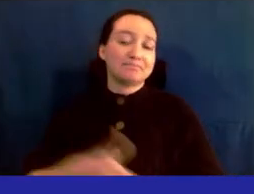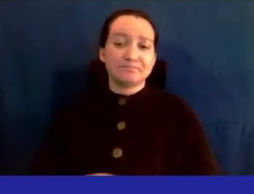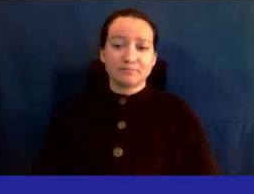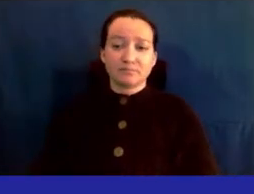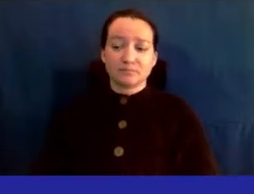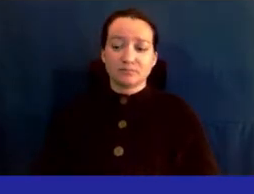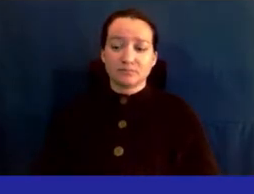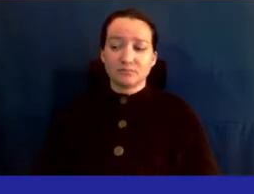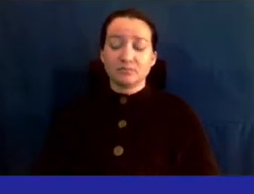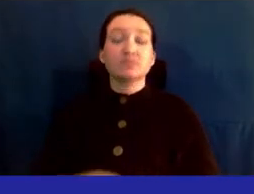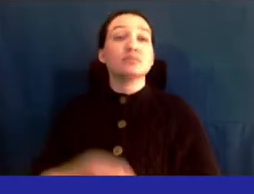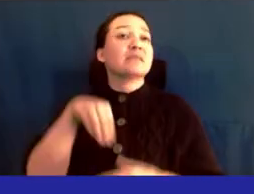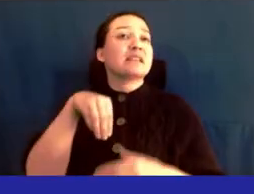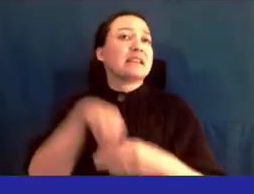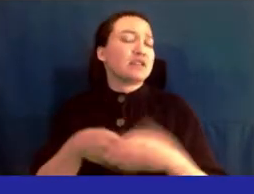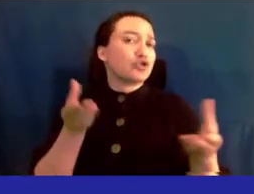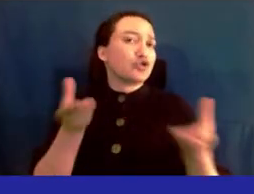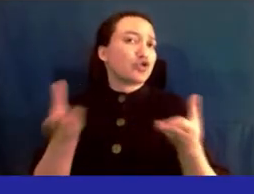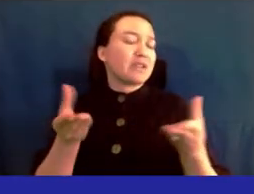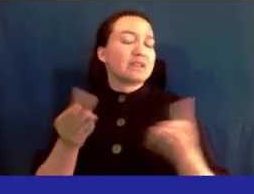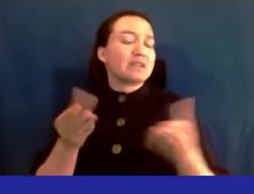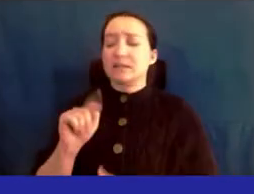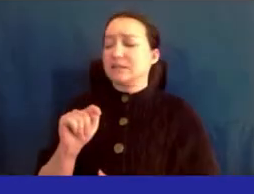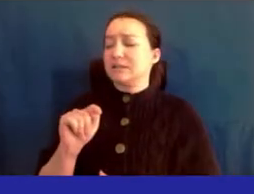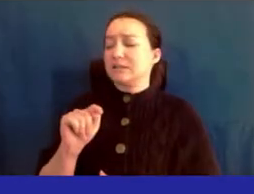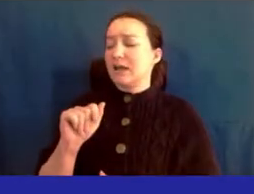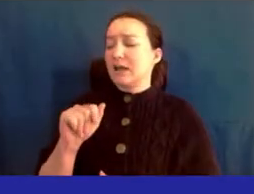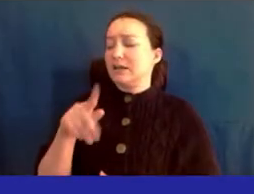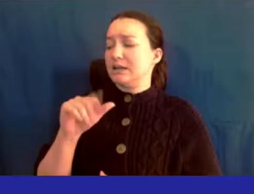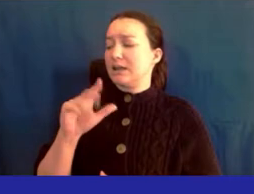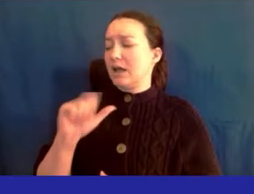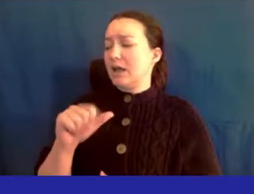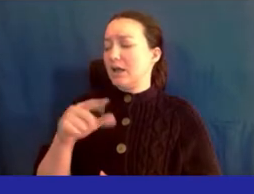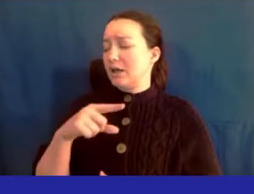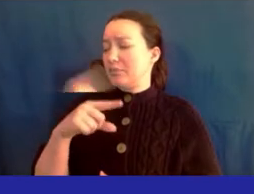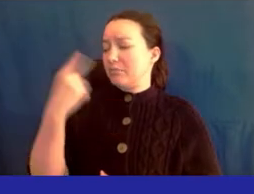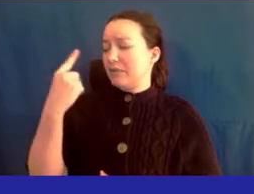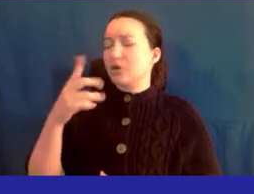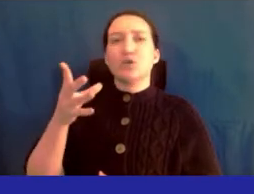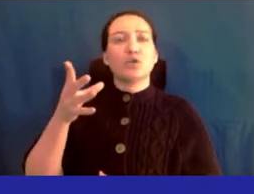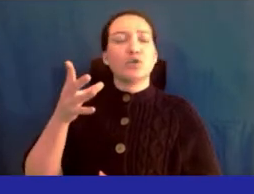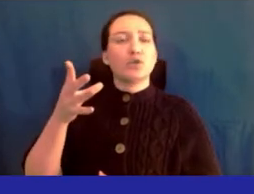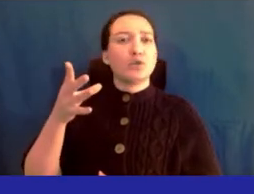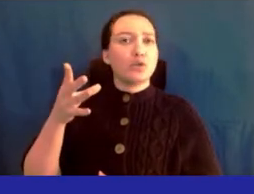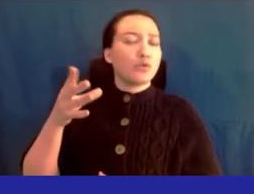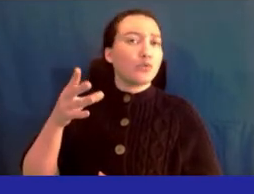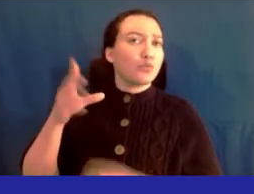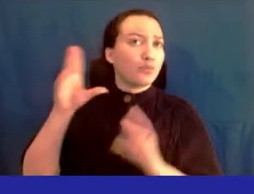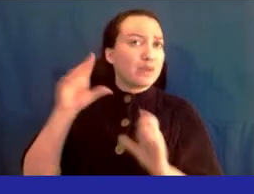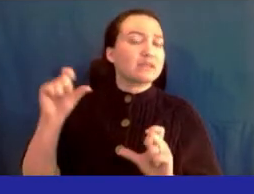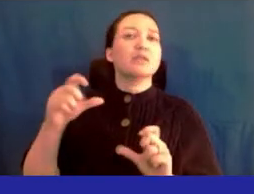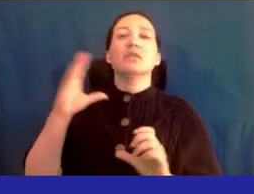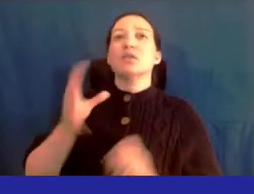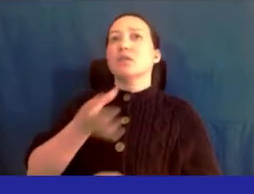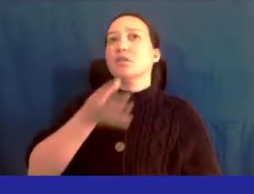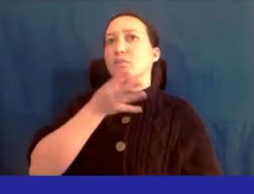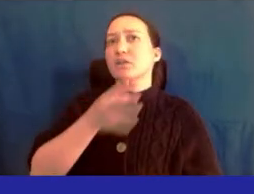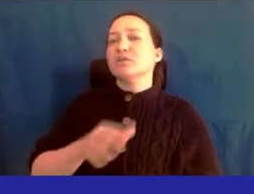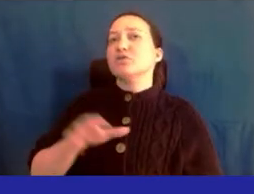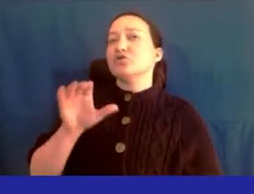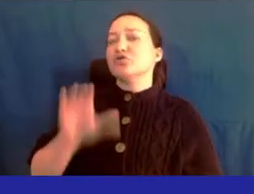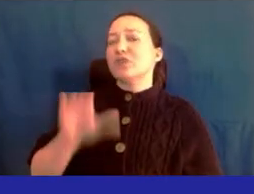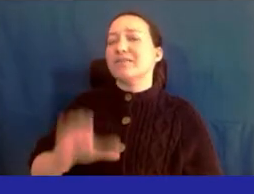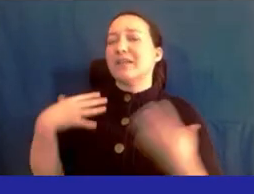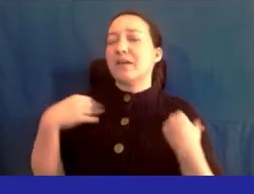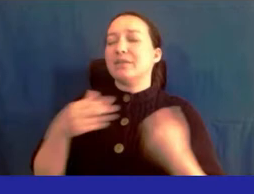In service, Sakina Black, President, Deborah Wallace, First Vice President, Pamela Davis, Material and Child Health Committee